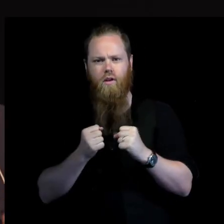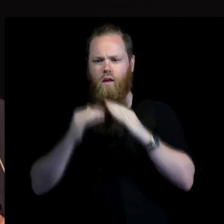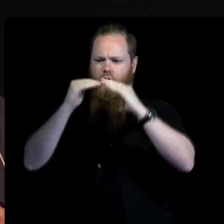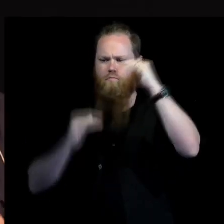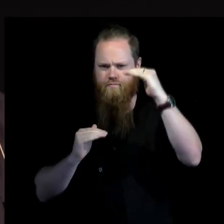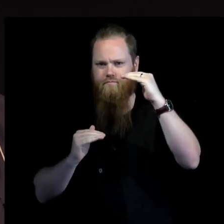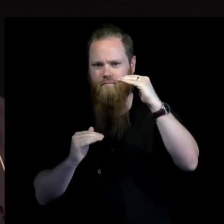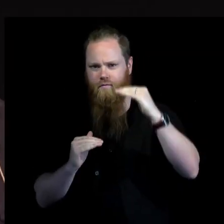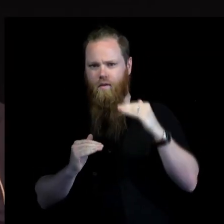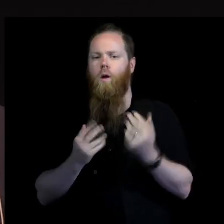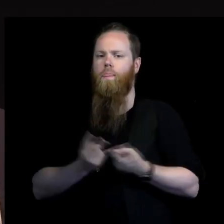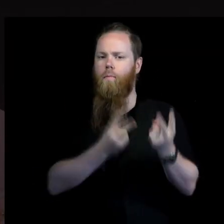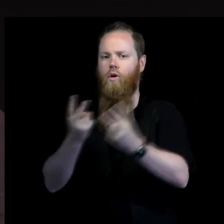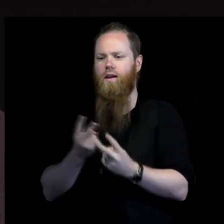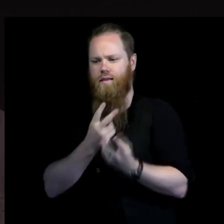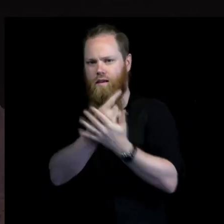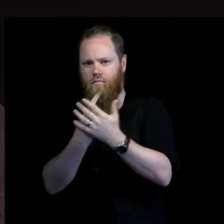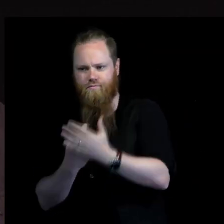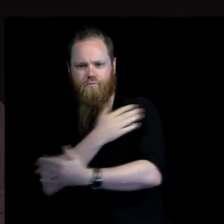civic space around the world